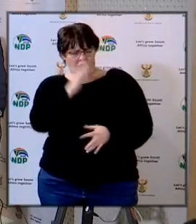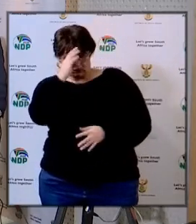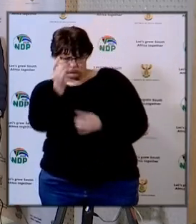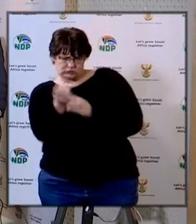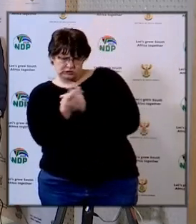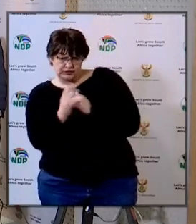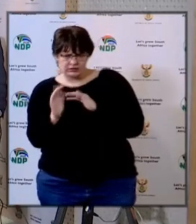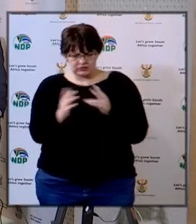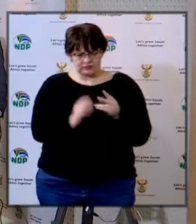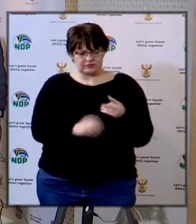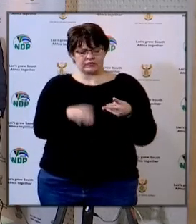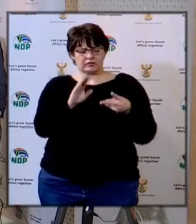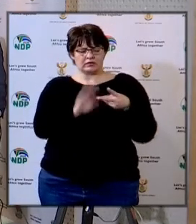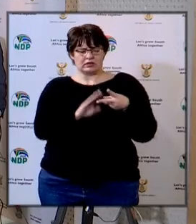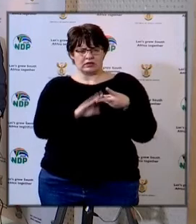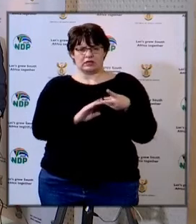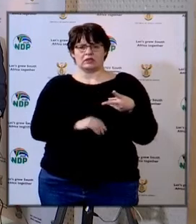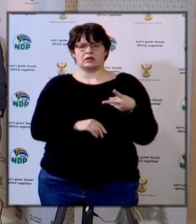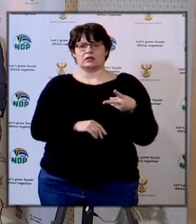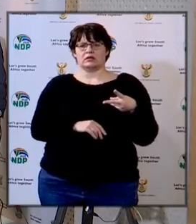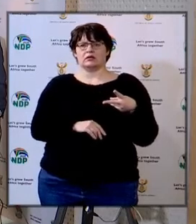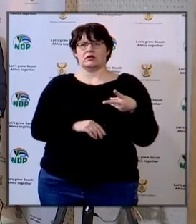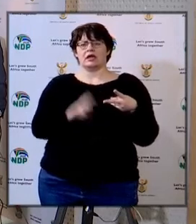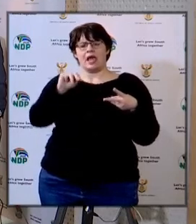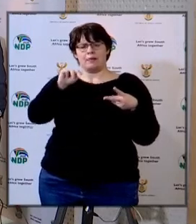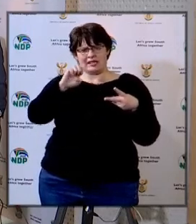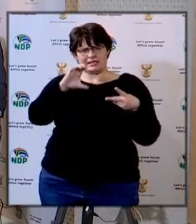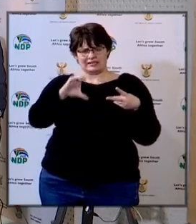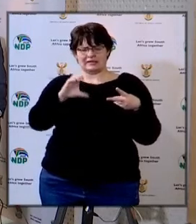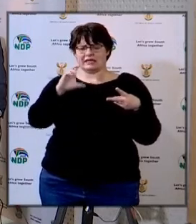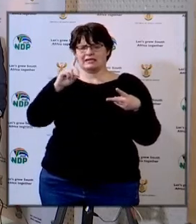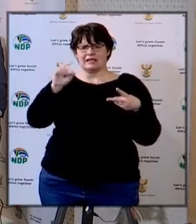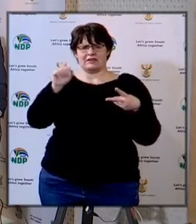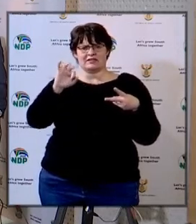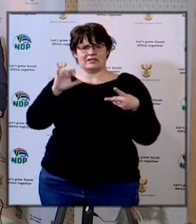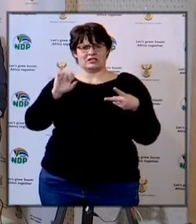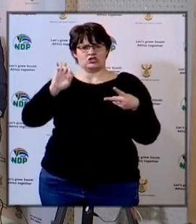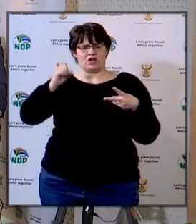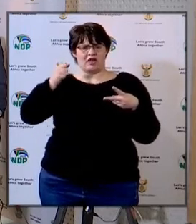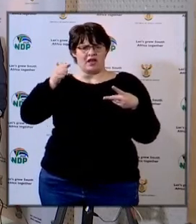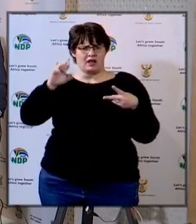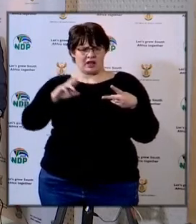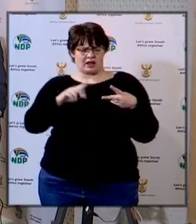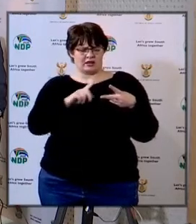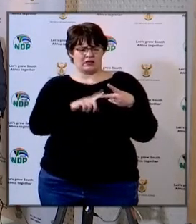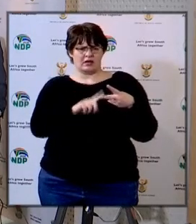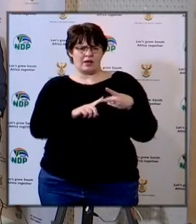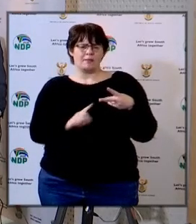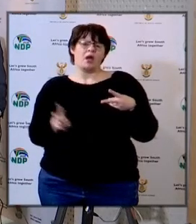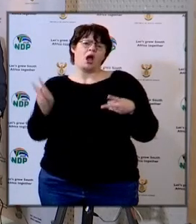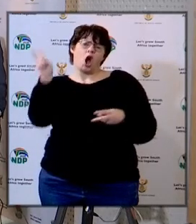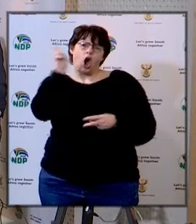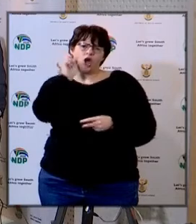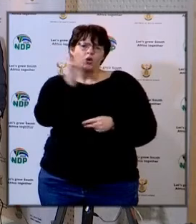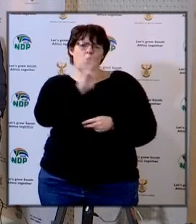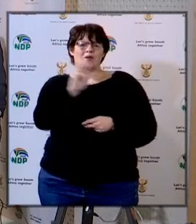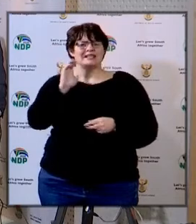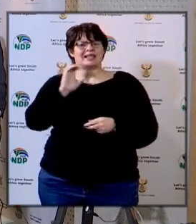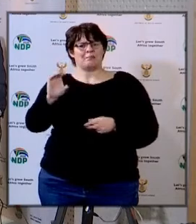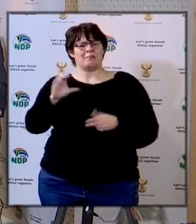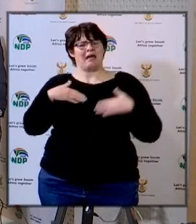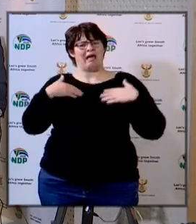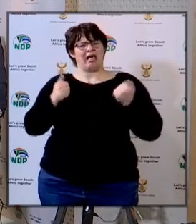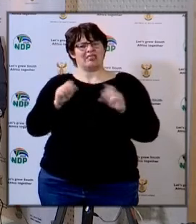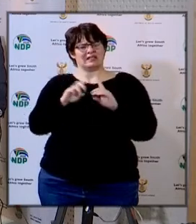second question is to MEC Debbie Schaefer MEC Debbie Schaefer I just heard today from Dr. Sadiq Karim in the Western